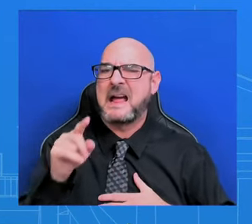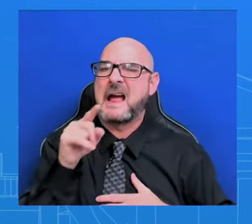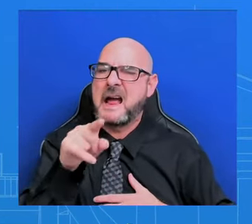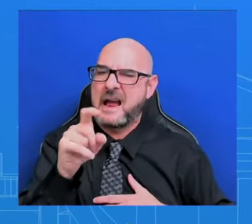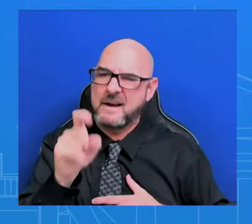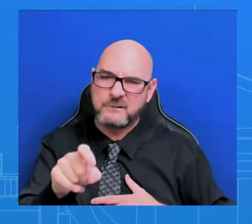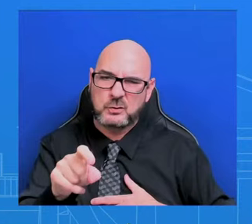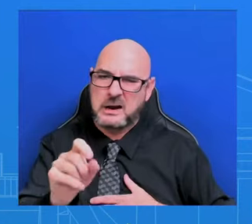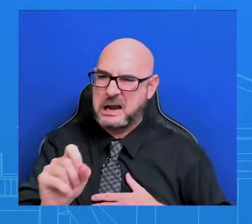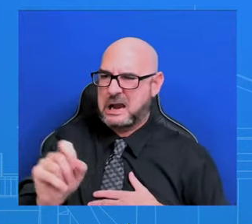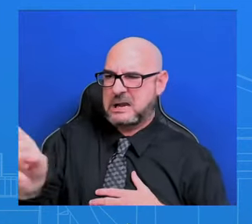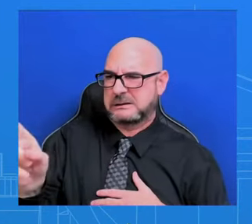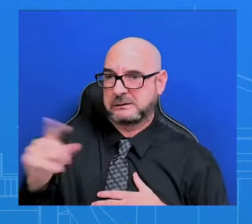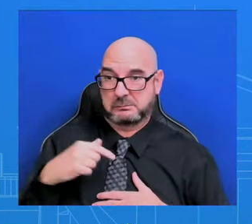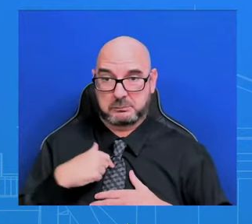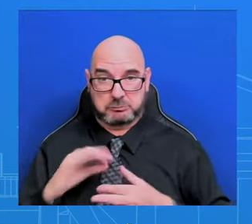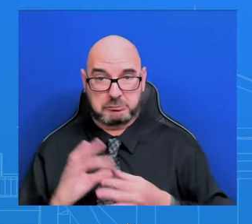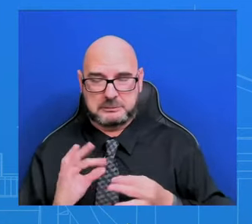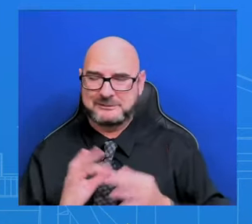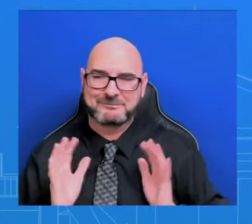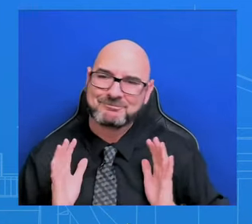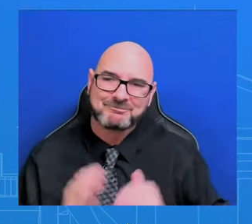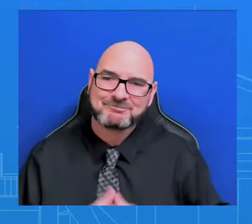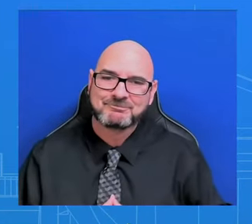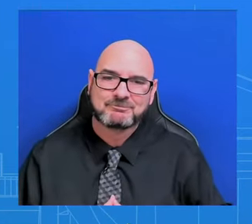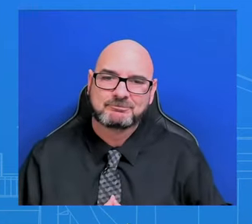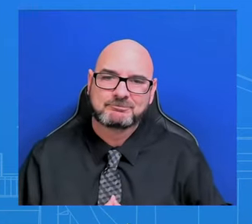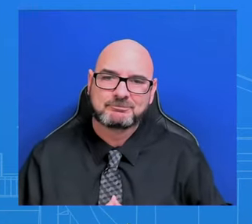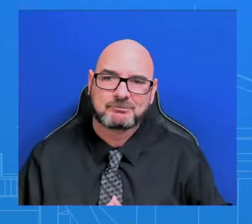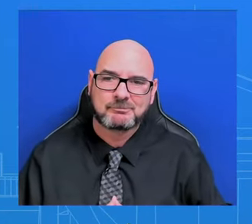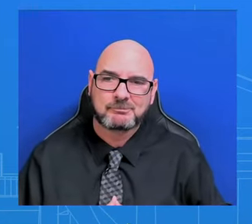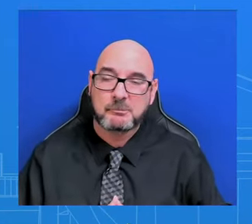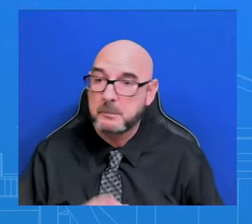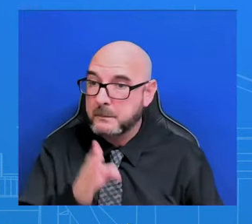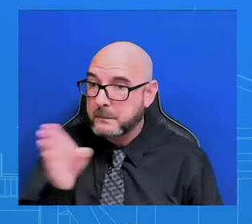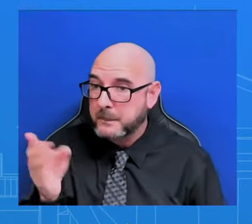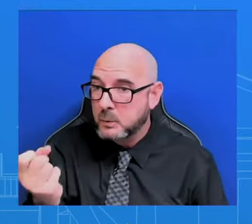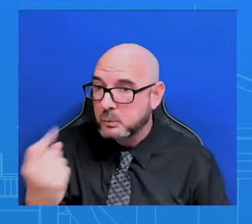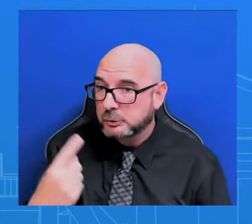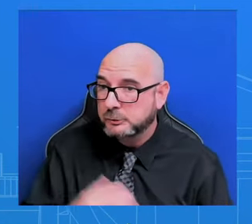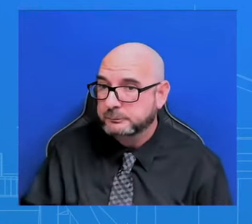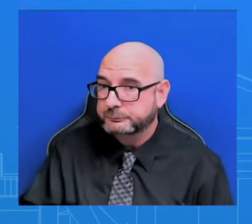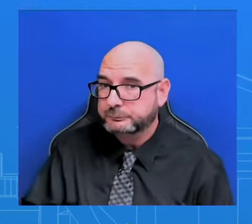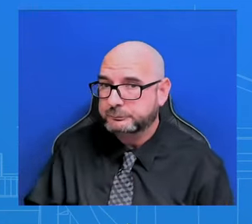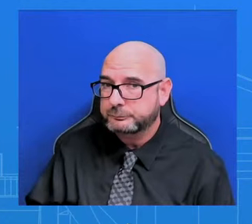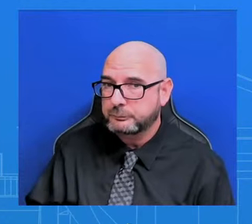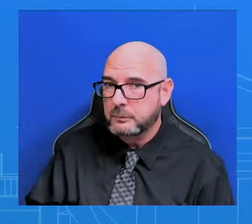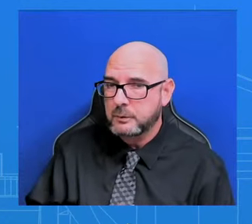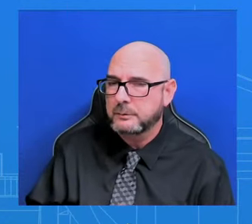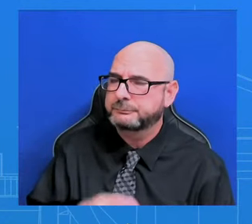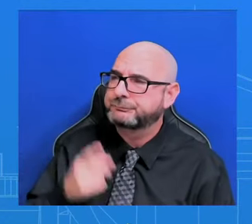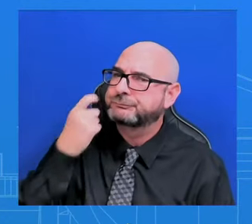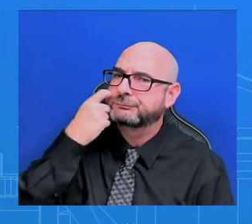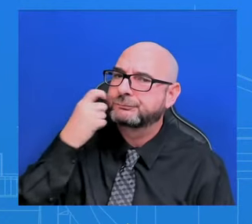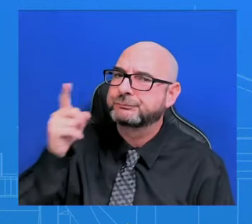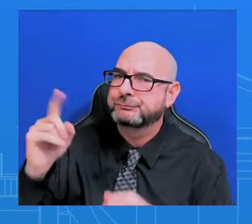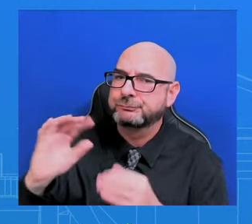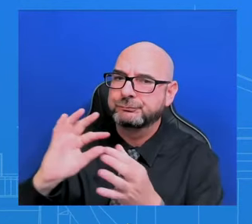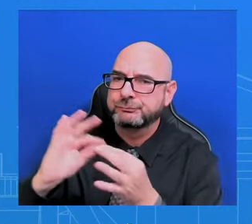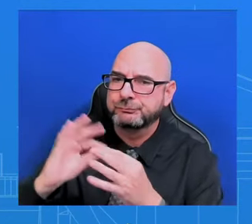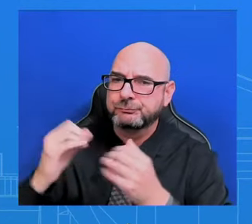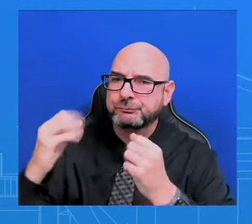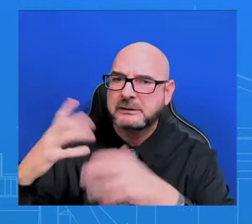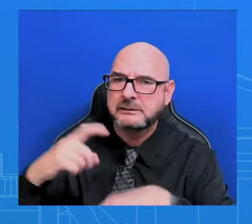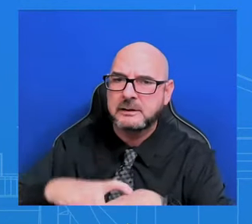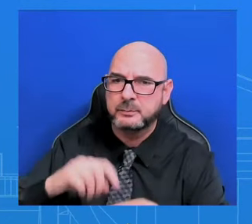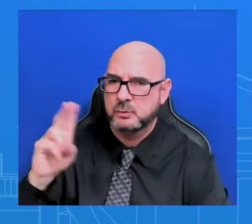John, you've said multiple times that the U.S. doesn't support a general ceasefire right now. But would the White House support a 30-day, a 60